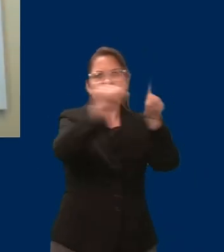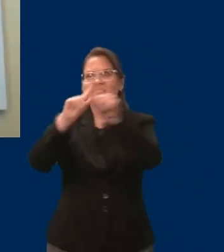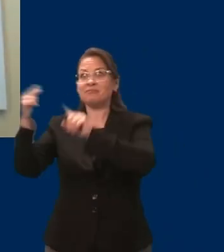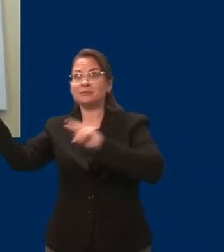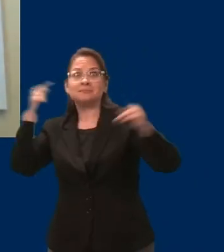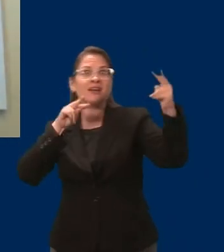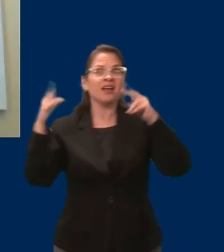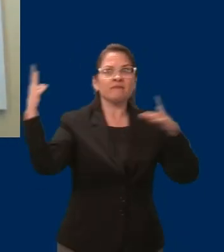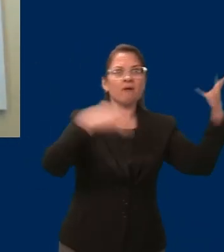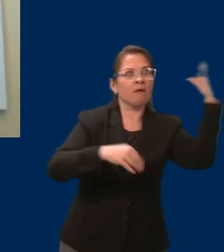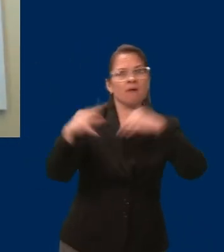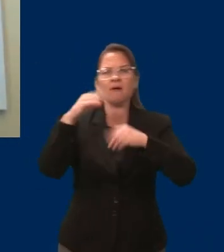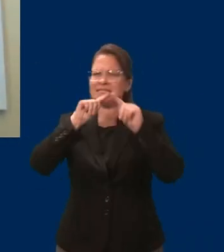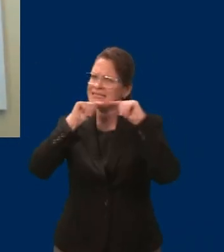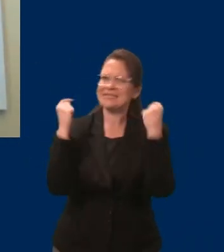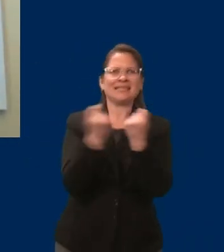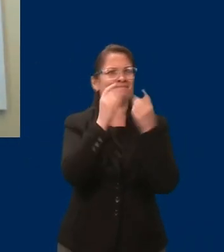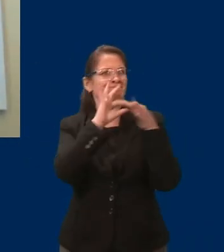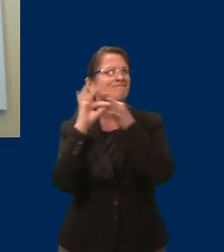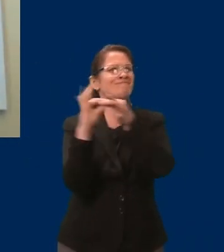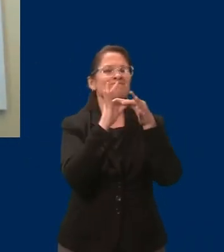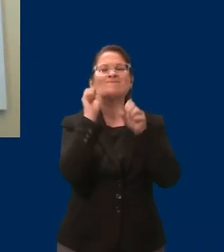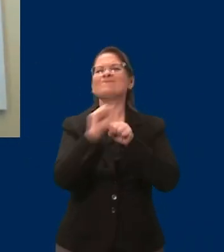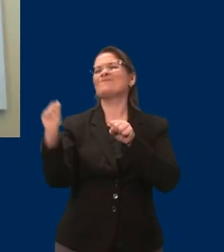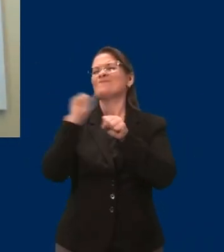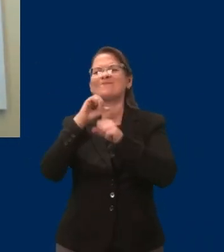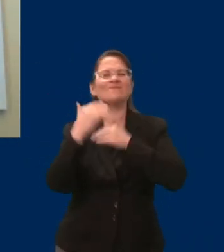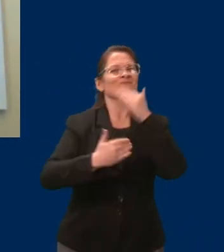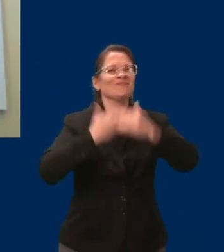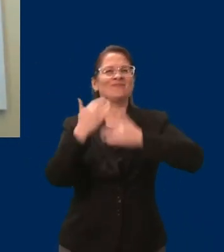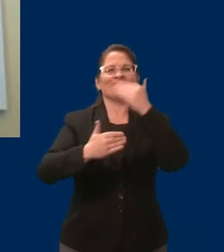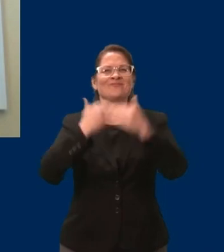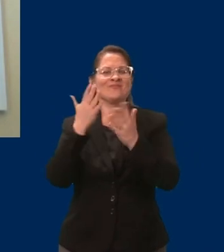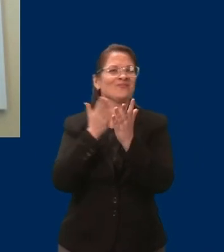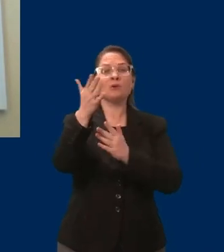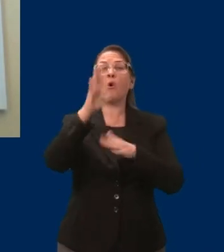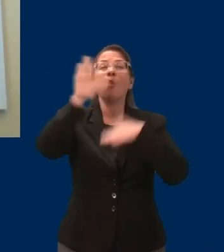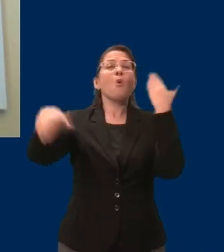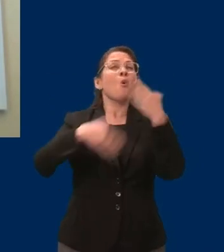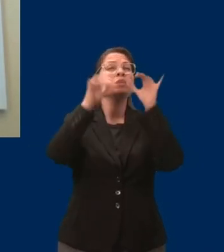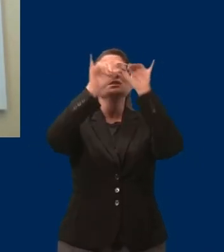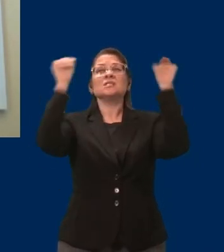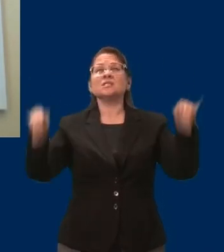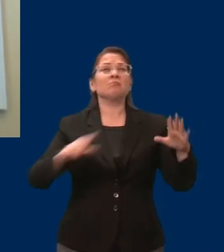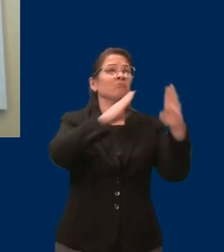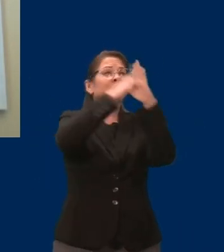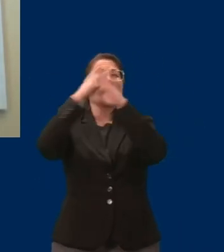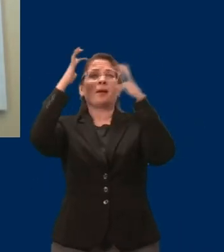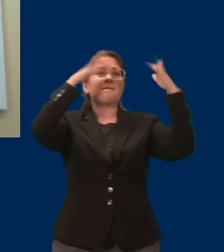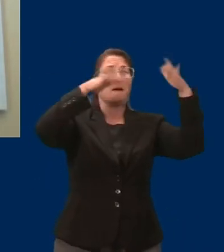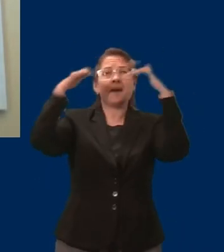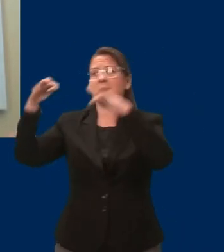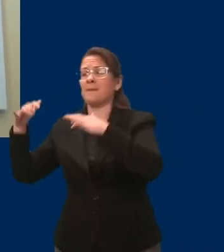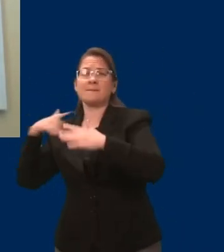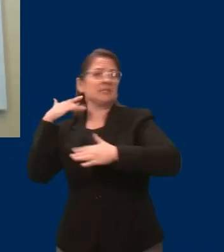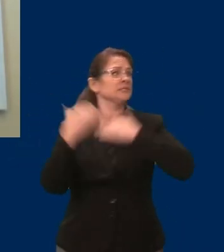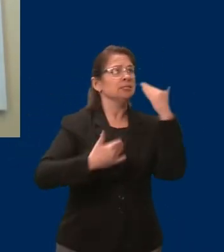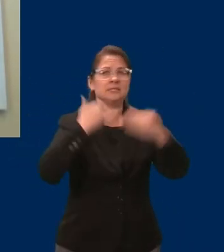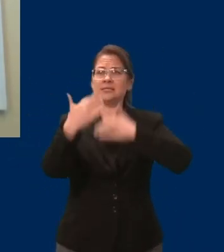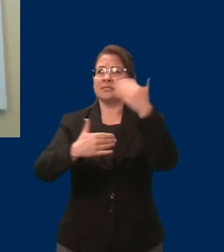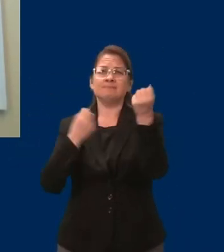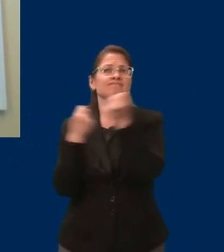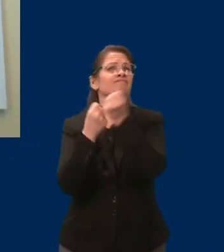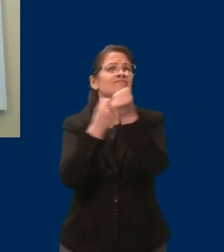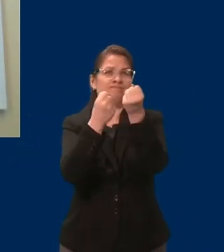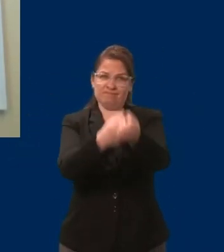So continuing to work together across systems to break down these barriers to to know that there are things that are in